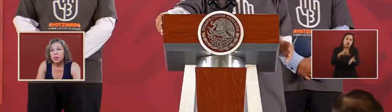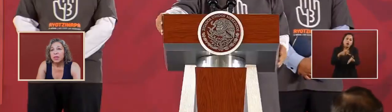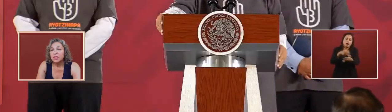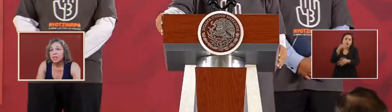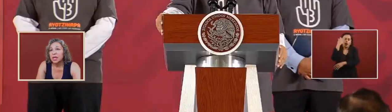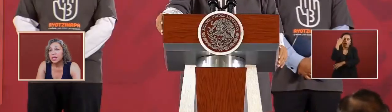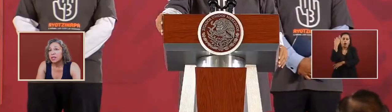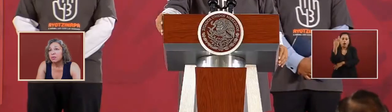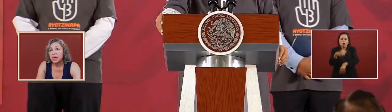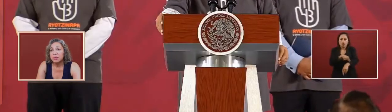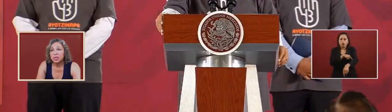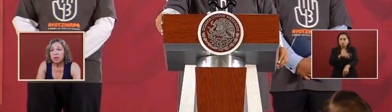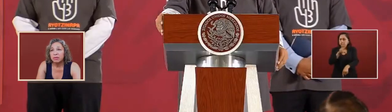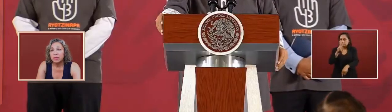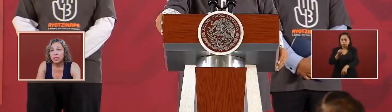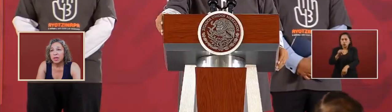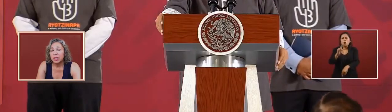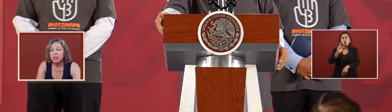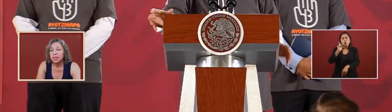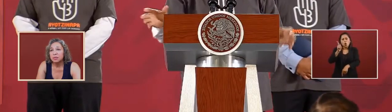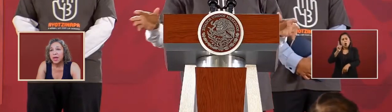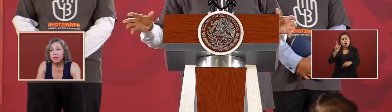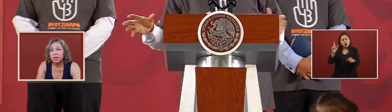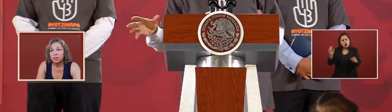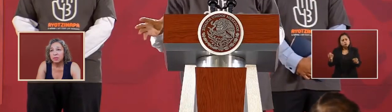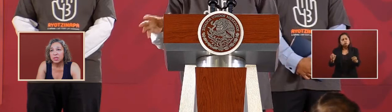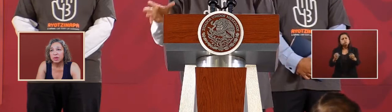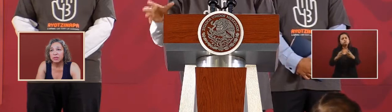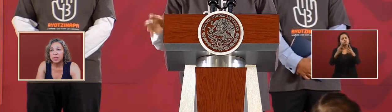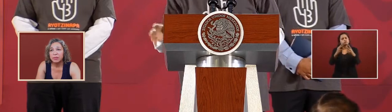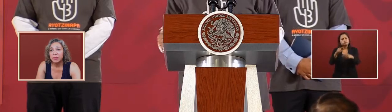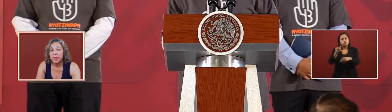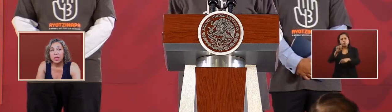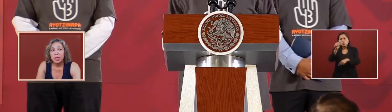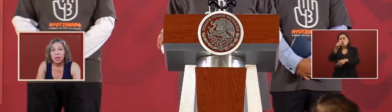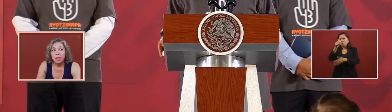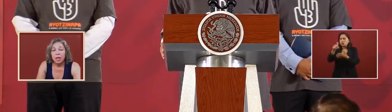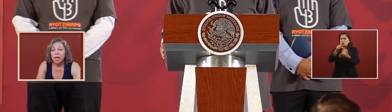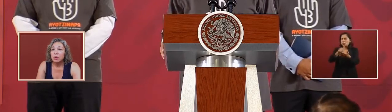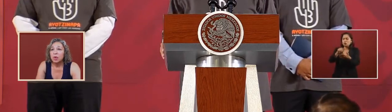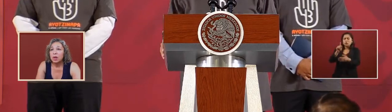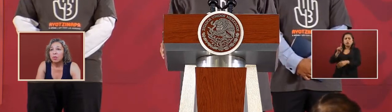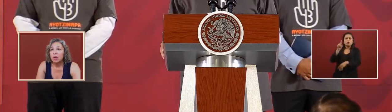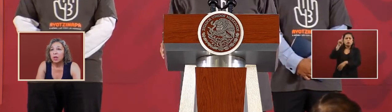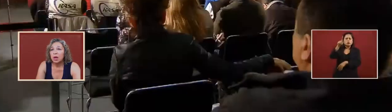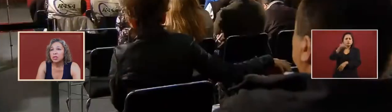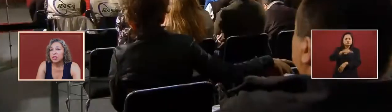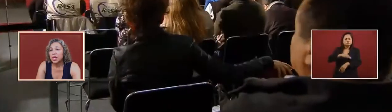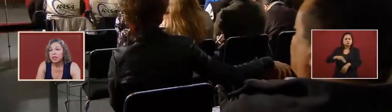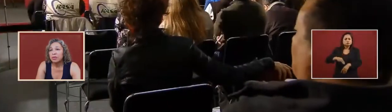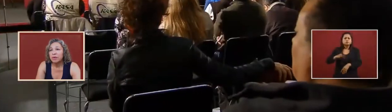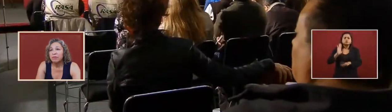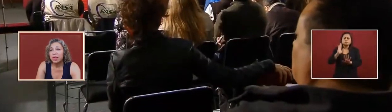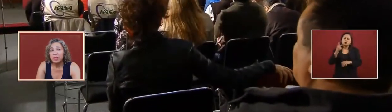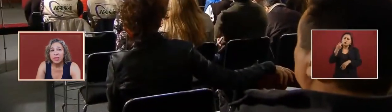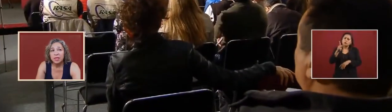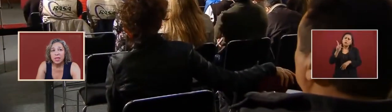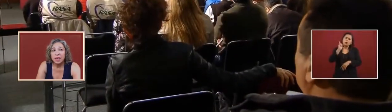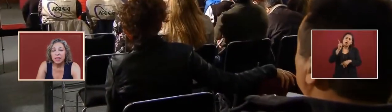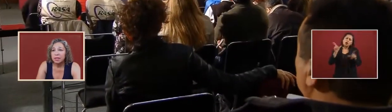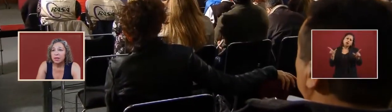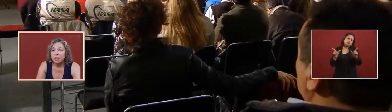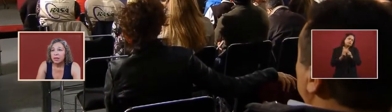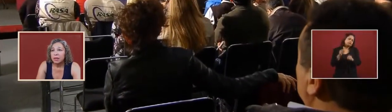with this case already resolved and this matter as resolved and we will all together be following